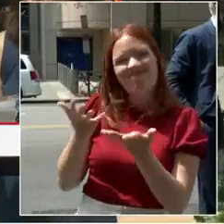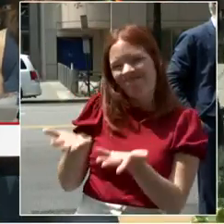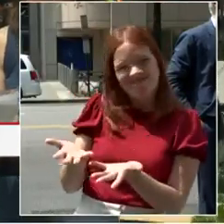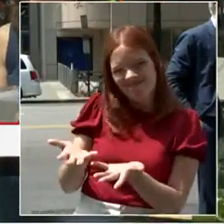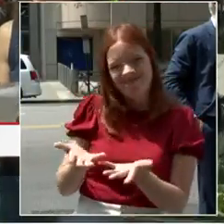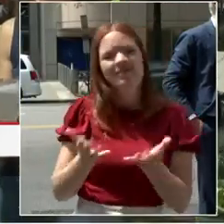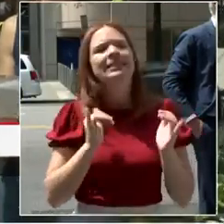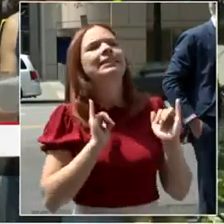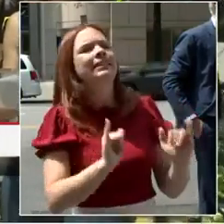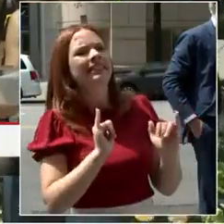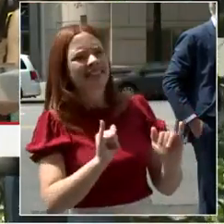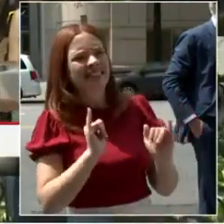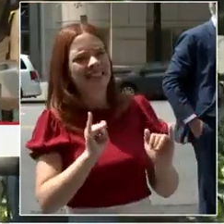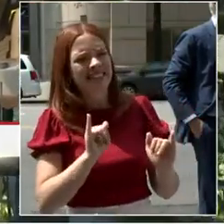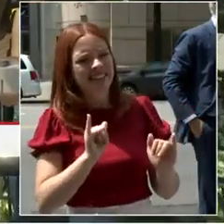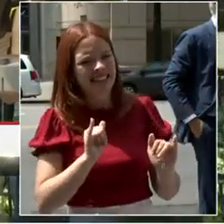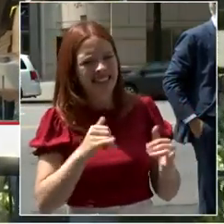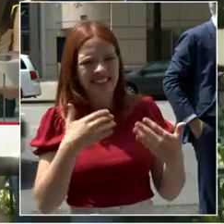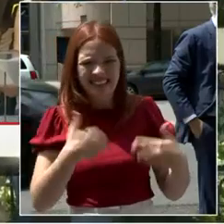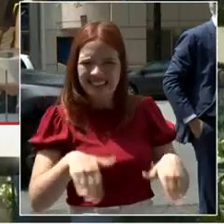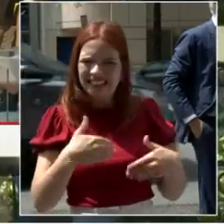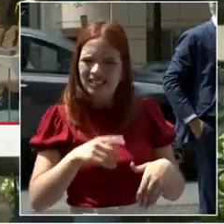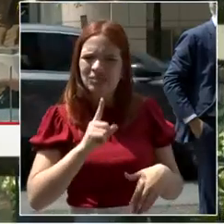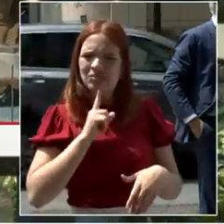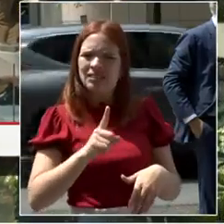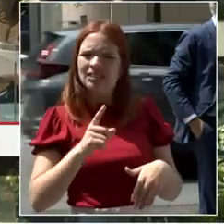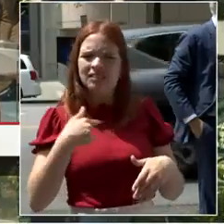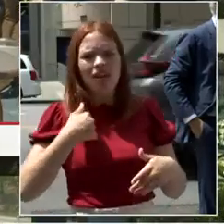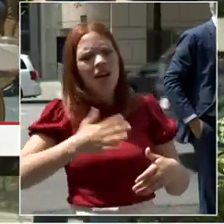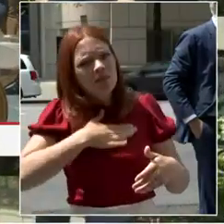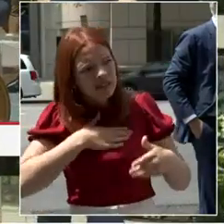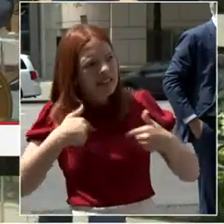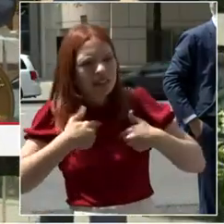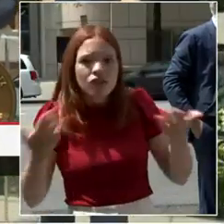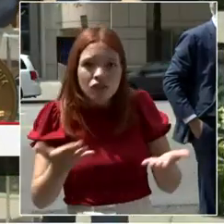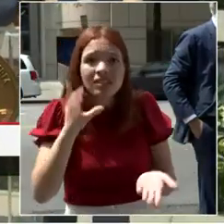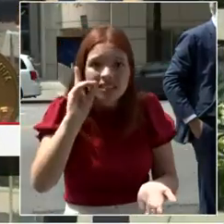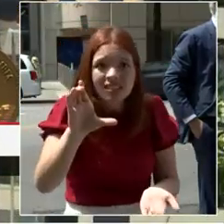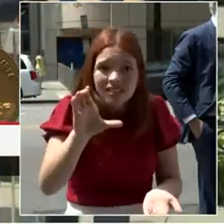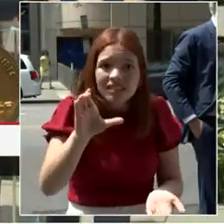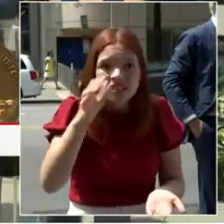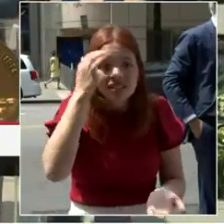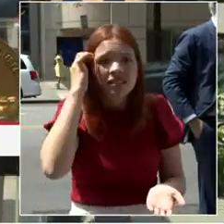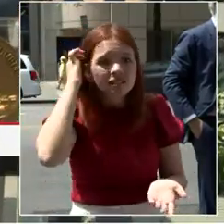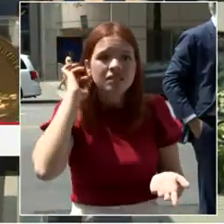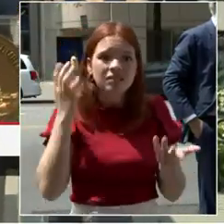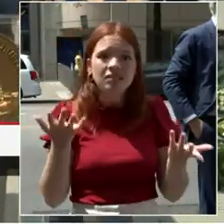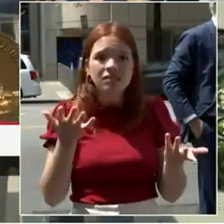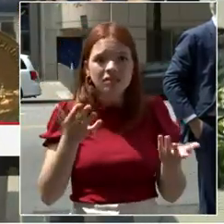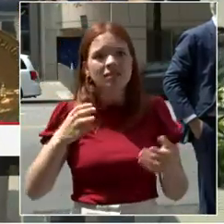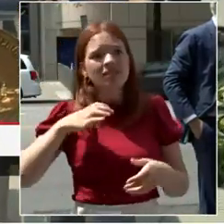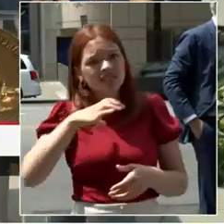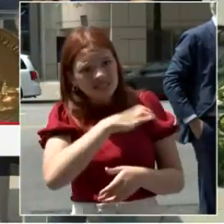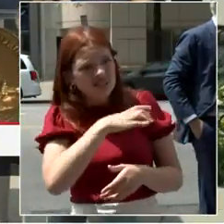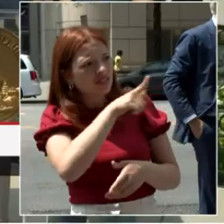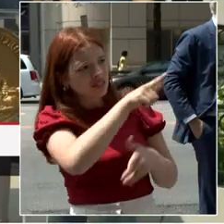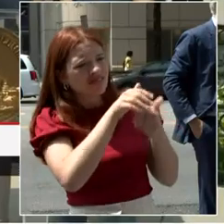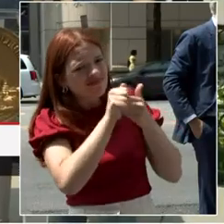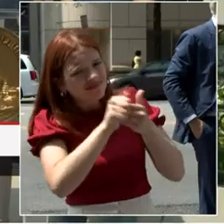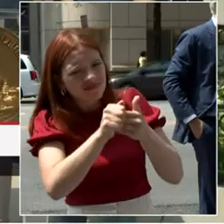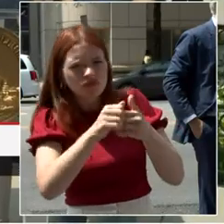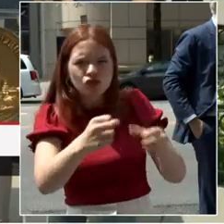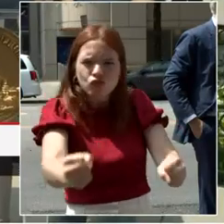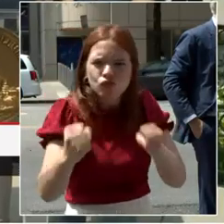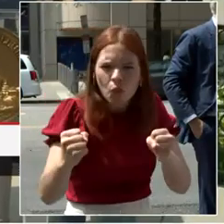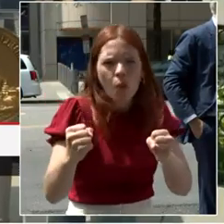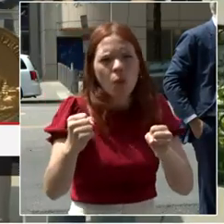in Washington, D.C., the most beautiful city in the war in the world. But more importantly, where we have city leadership that gets it. Mayor Bowser, want